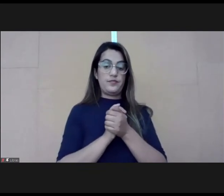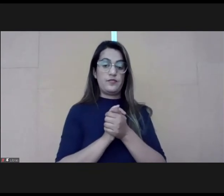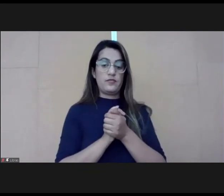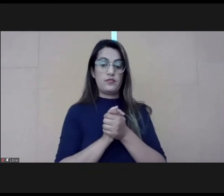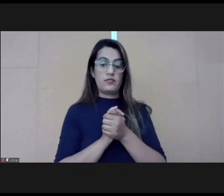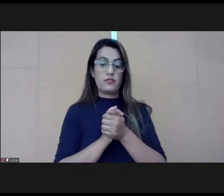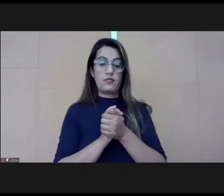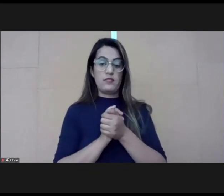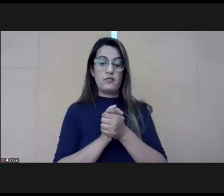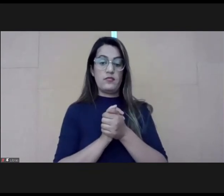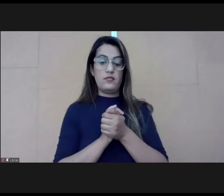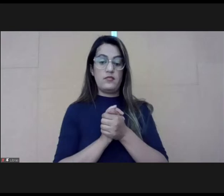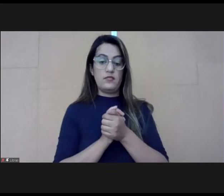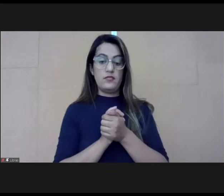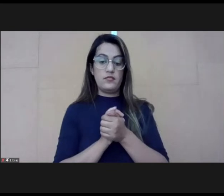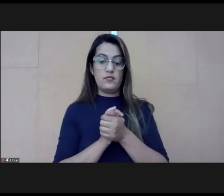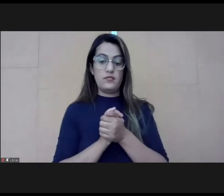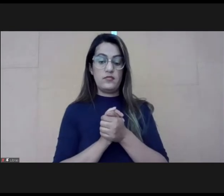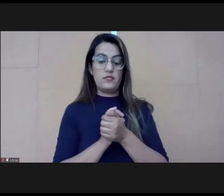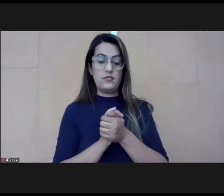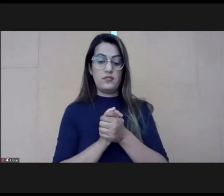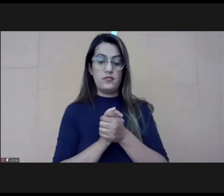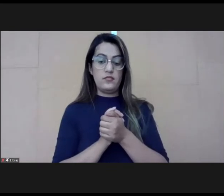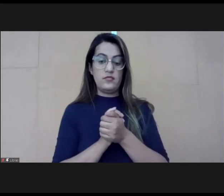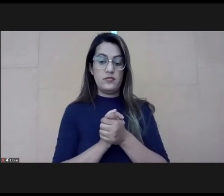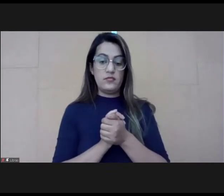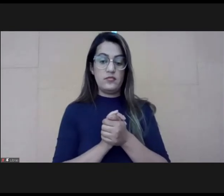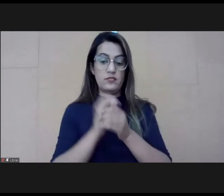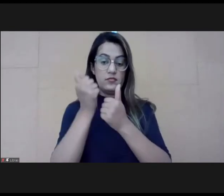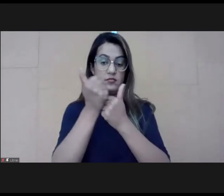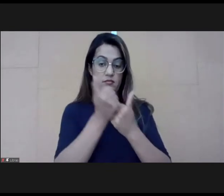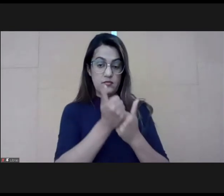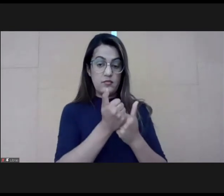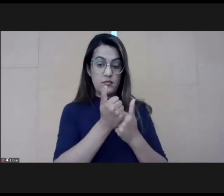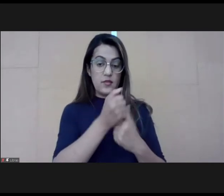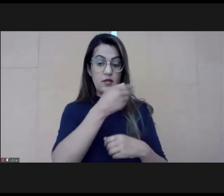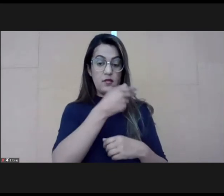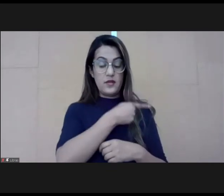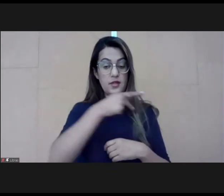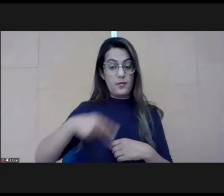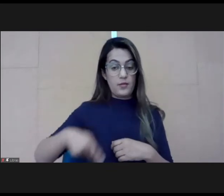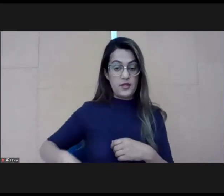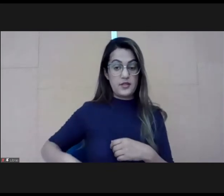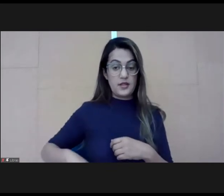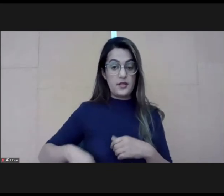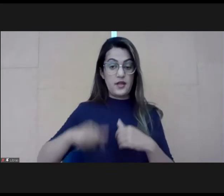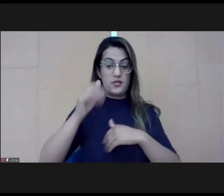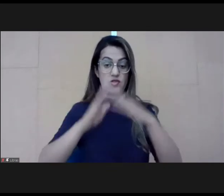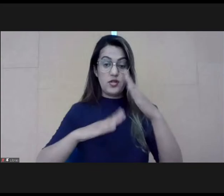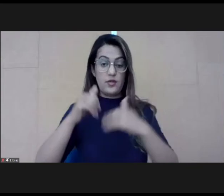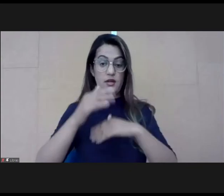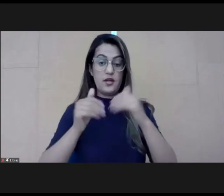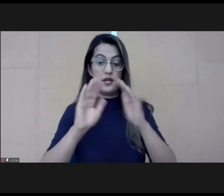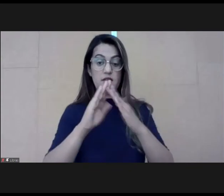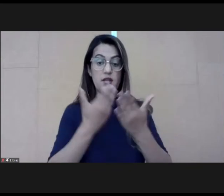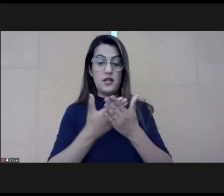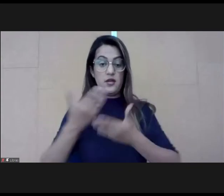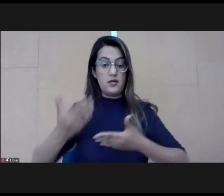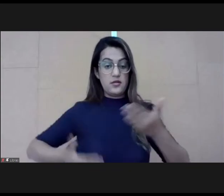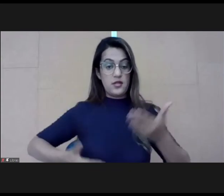professor in Maxwell's School of Fox Volley. He's a vice president of the Division of Innovation in the